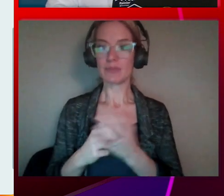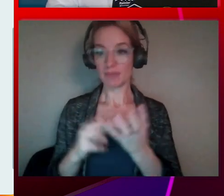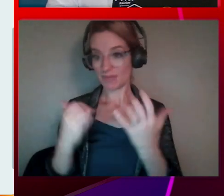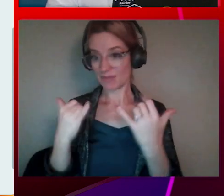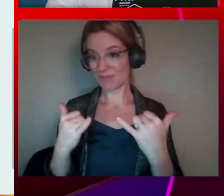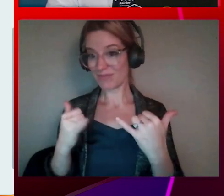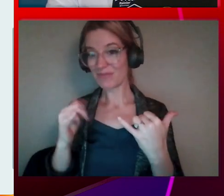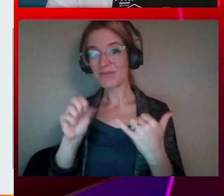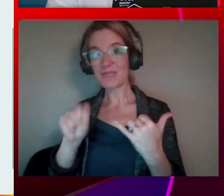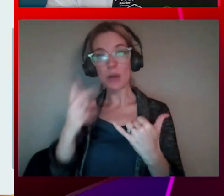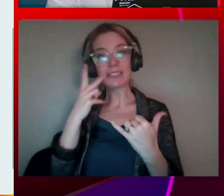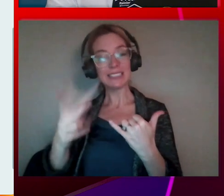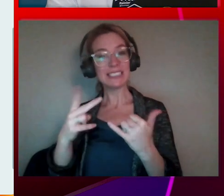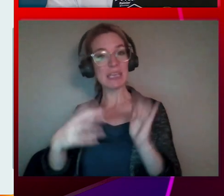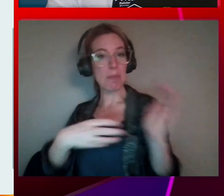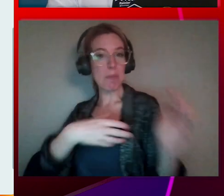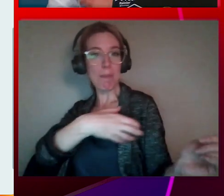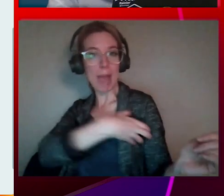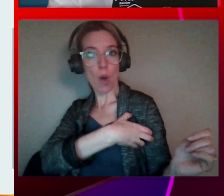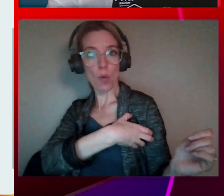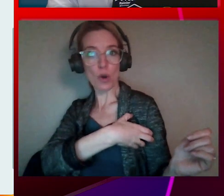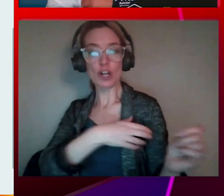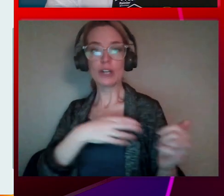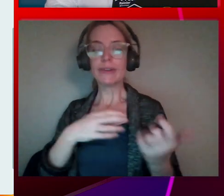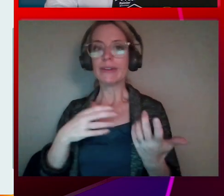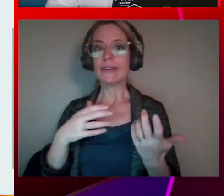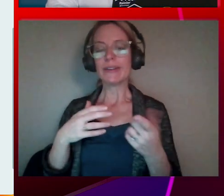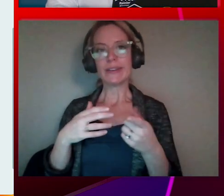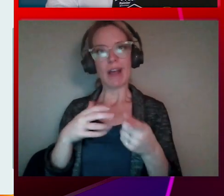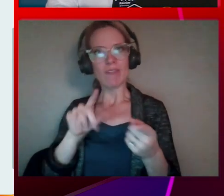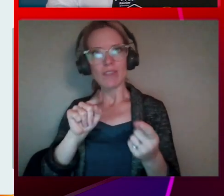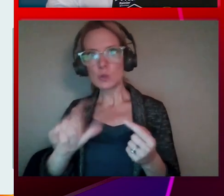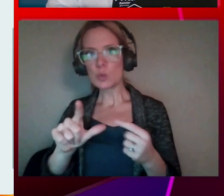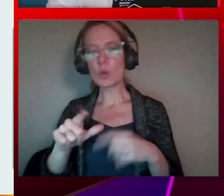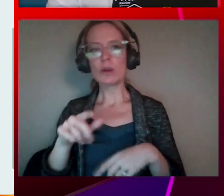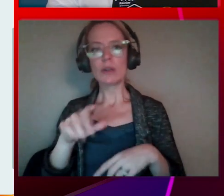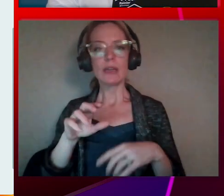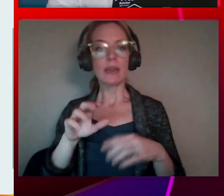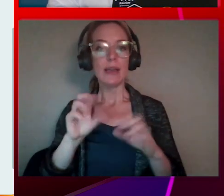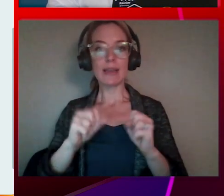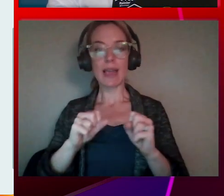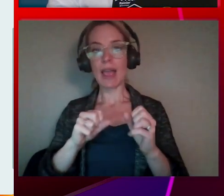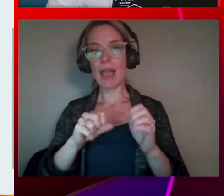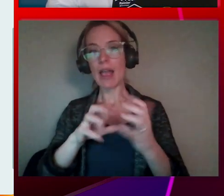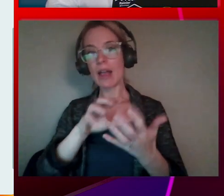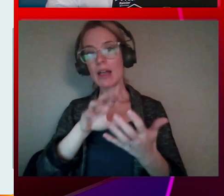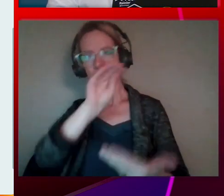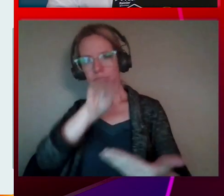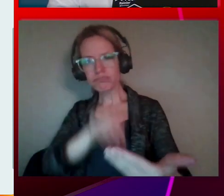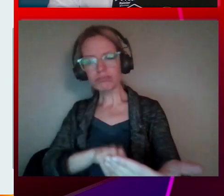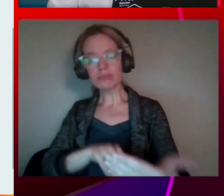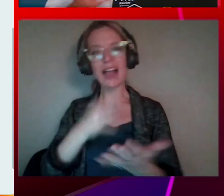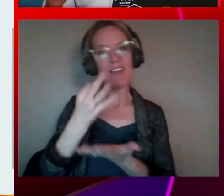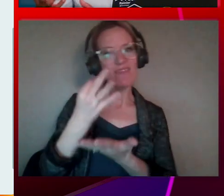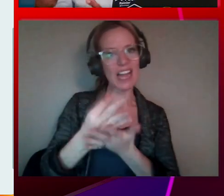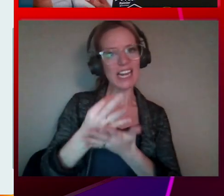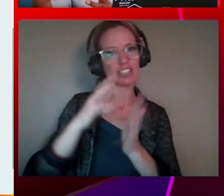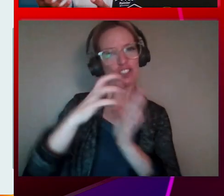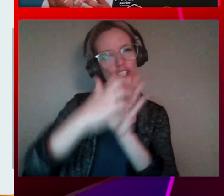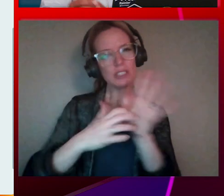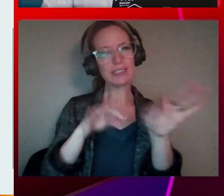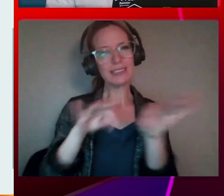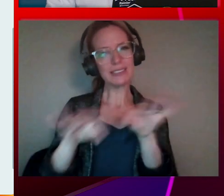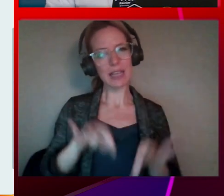these sort of financial statements. You're able to build objects that would typically be more construed